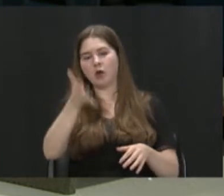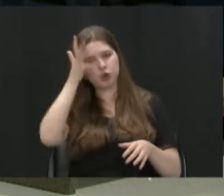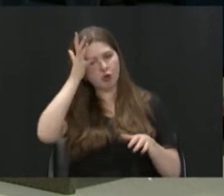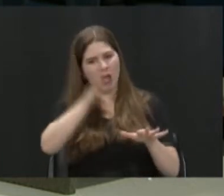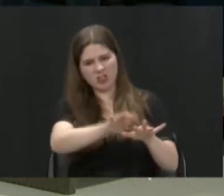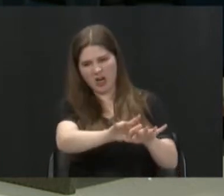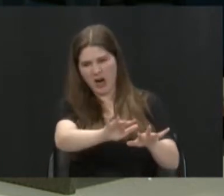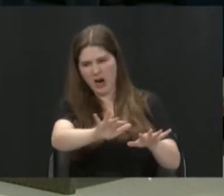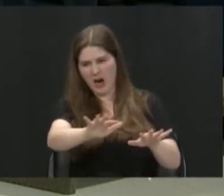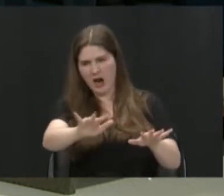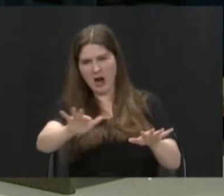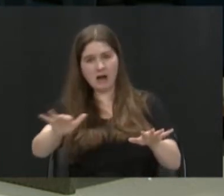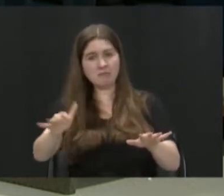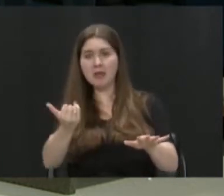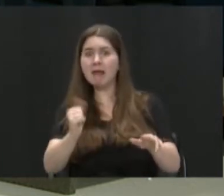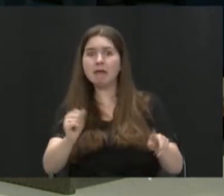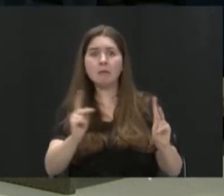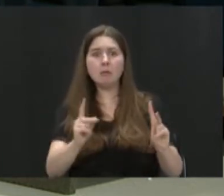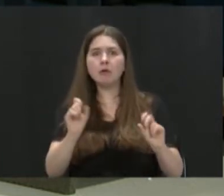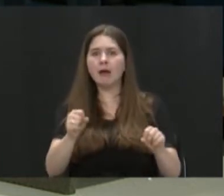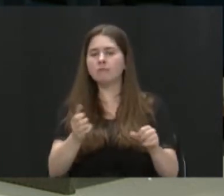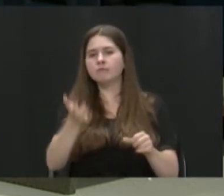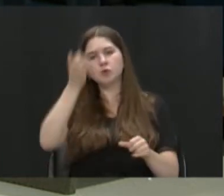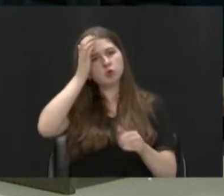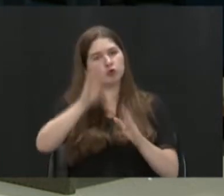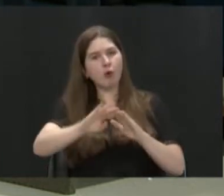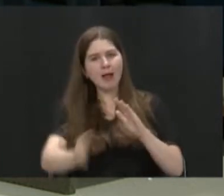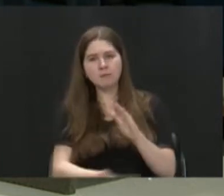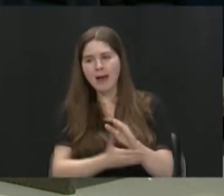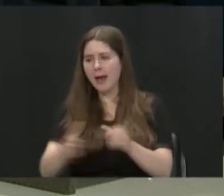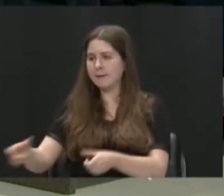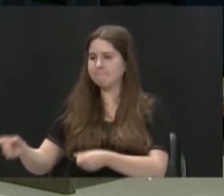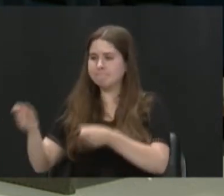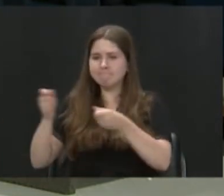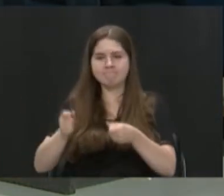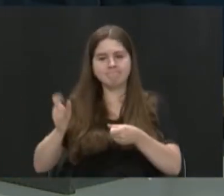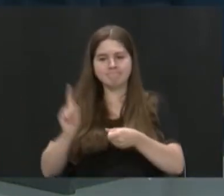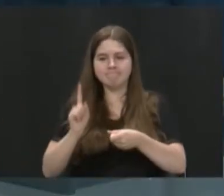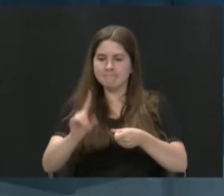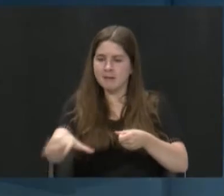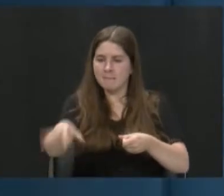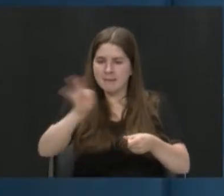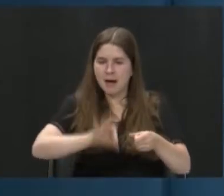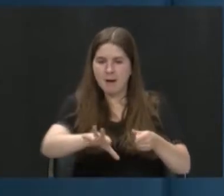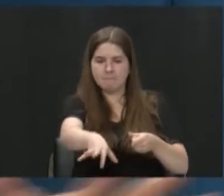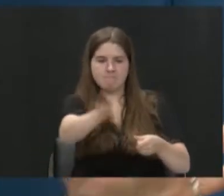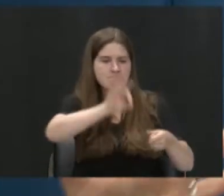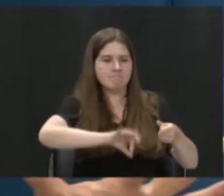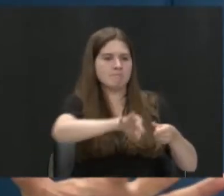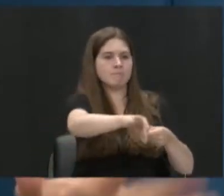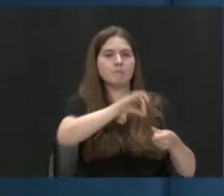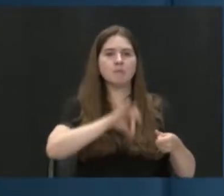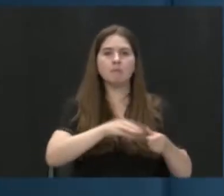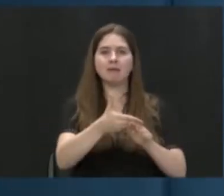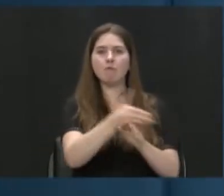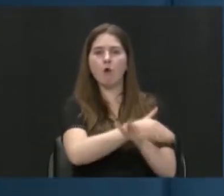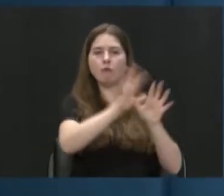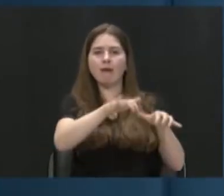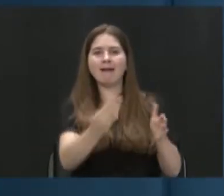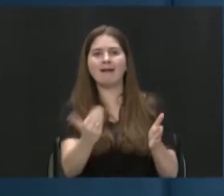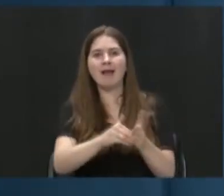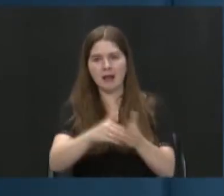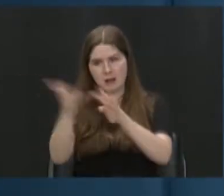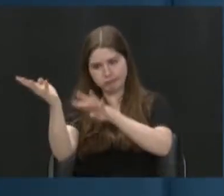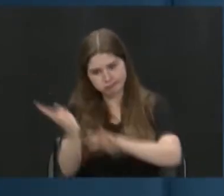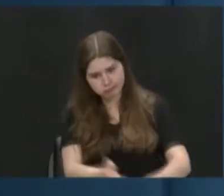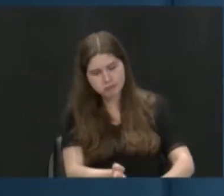to go out with a trash bag and pick it up before another heavy rain comes and takes it down again. And